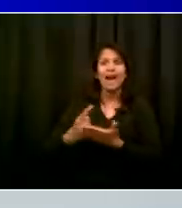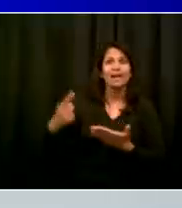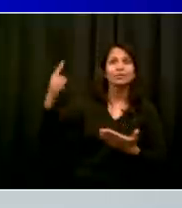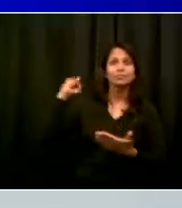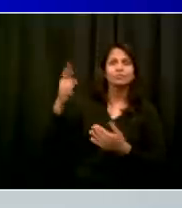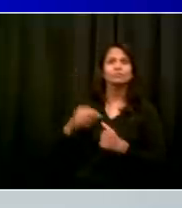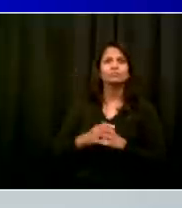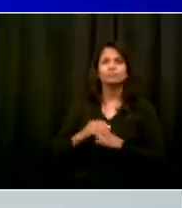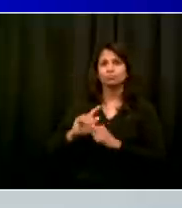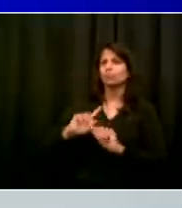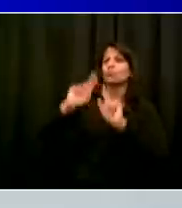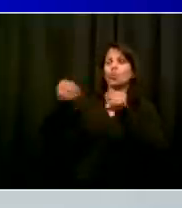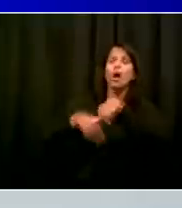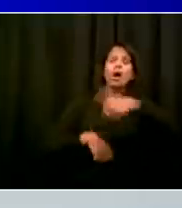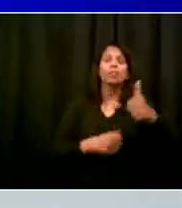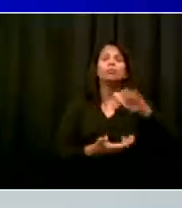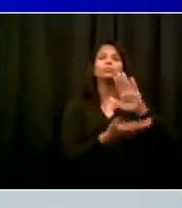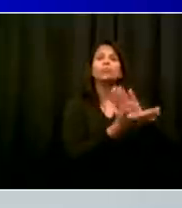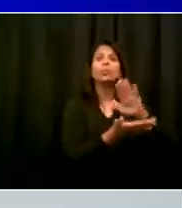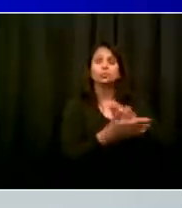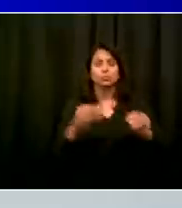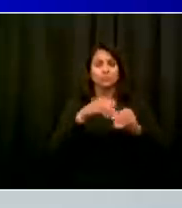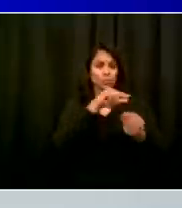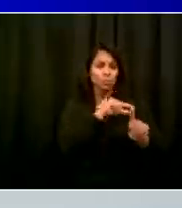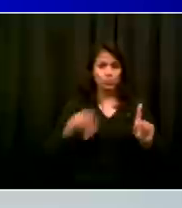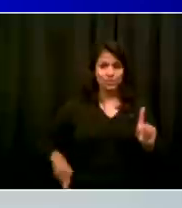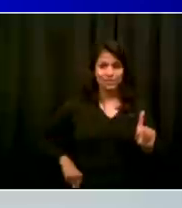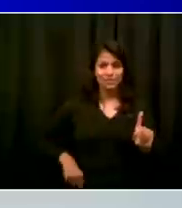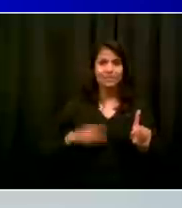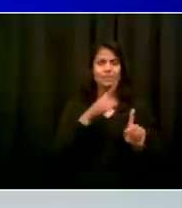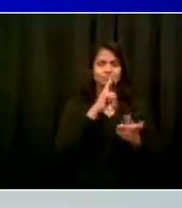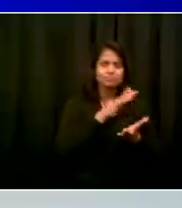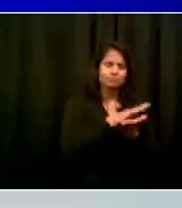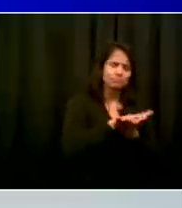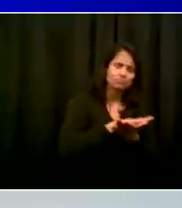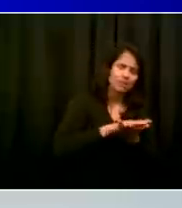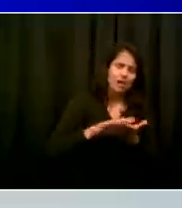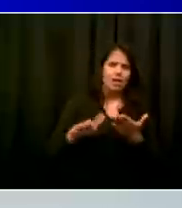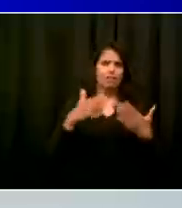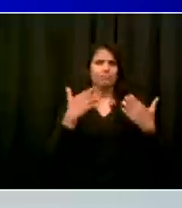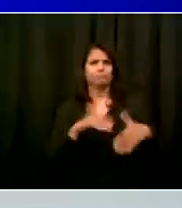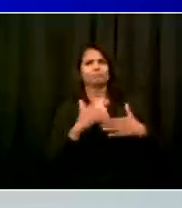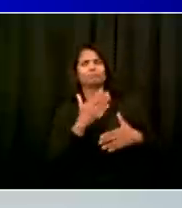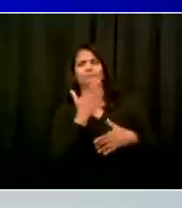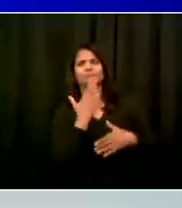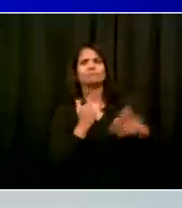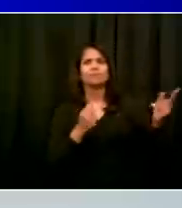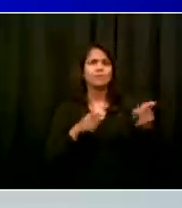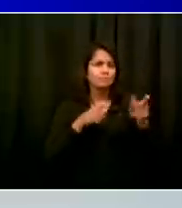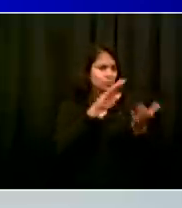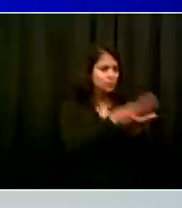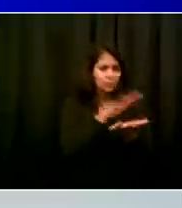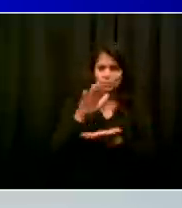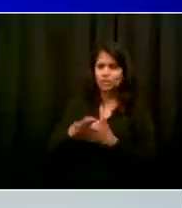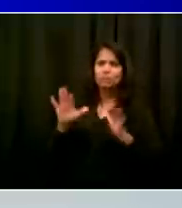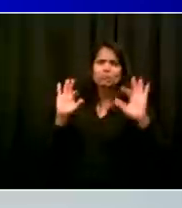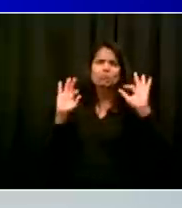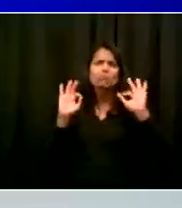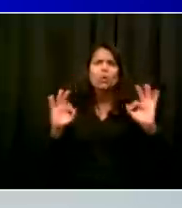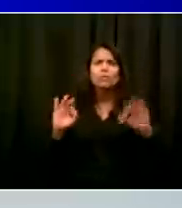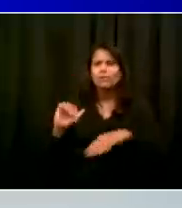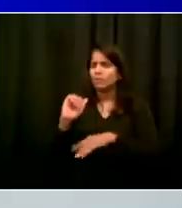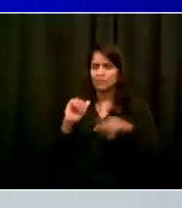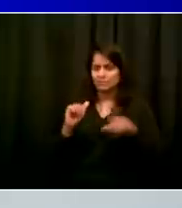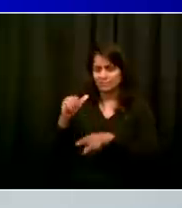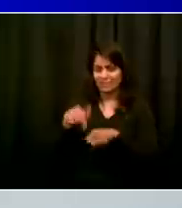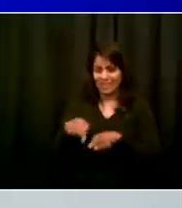five-year-olds, six-year-olds, seven-year-olds, every age, kids wearing their masks and doing it very naturally, honestly. And adults as well, and